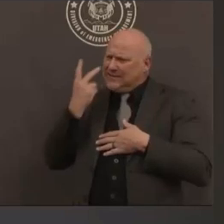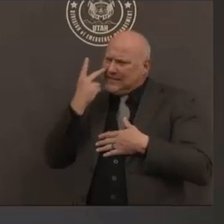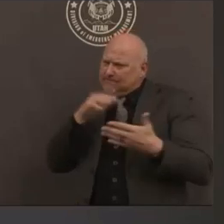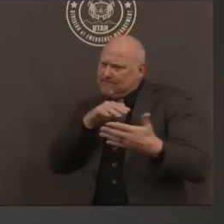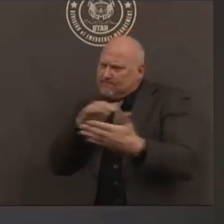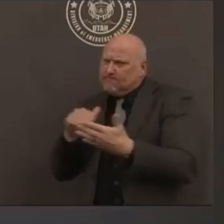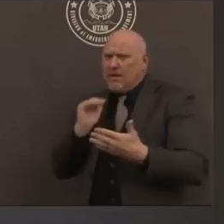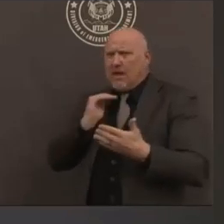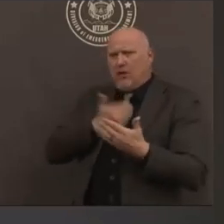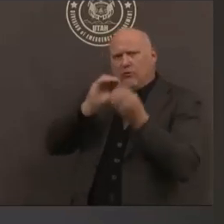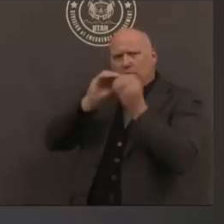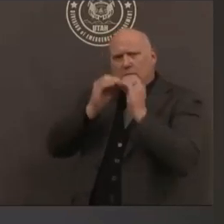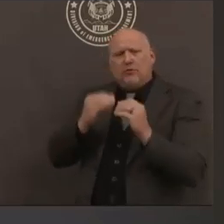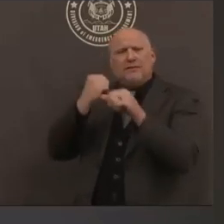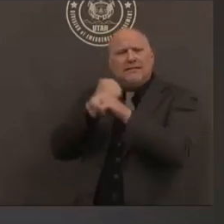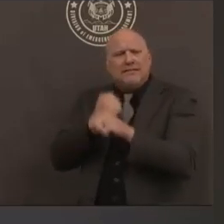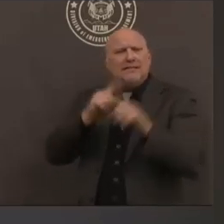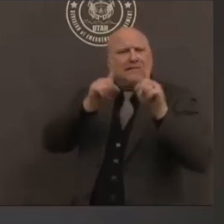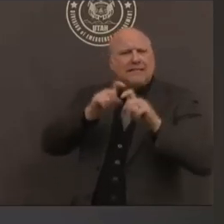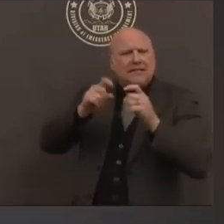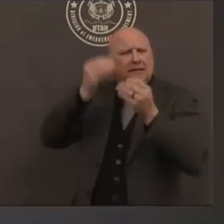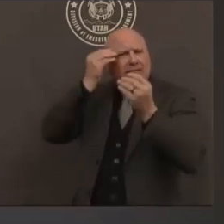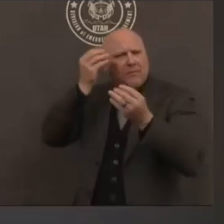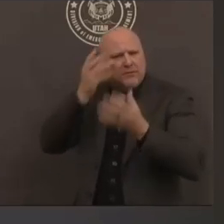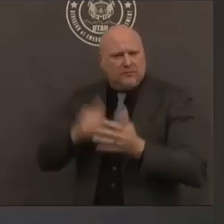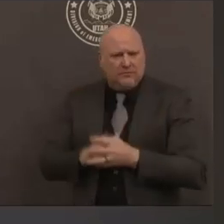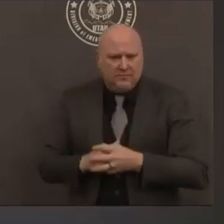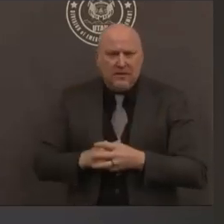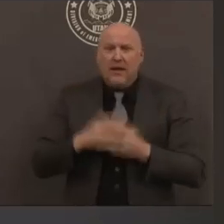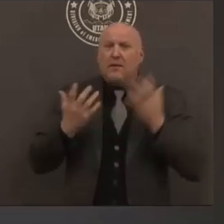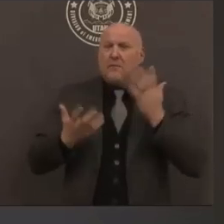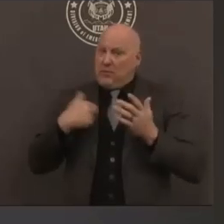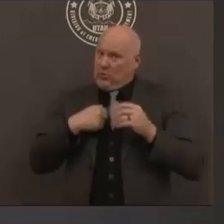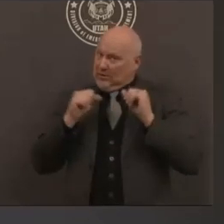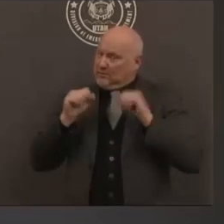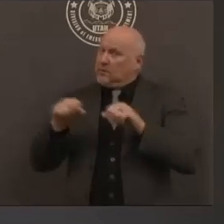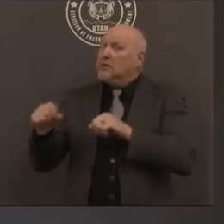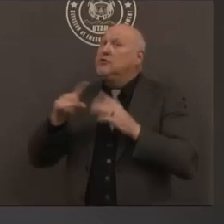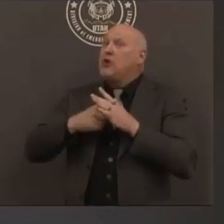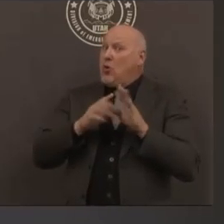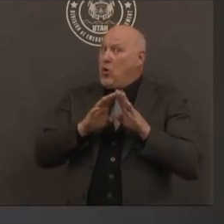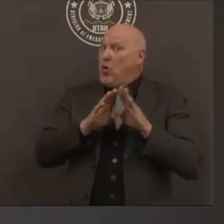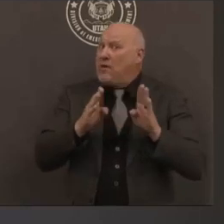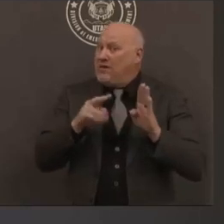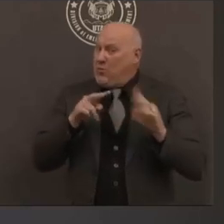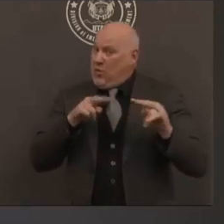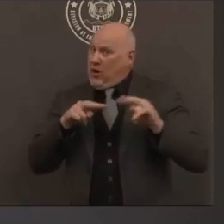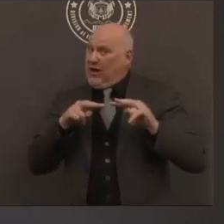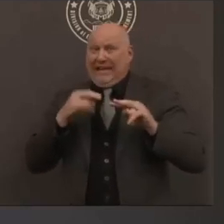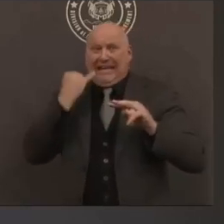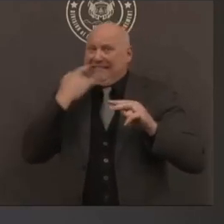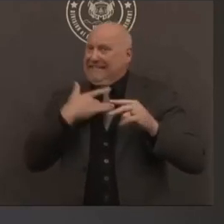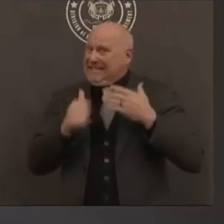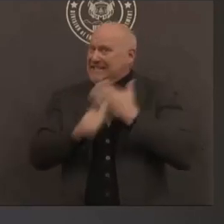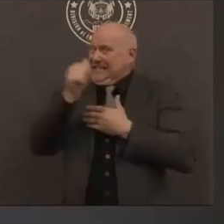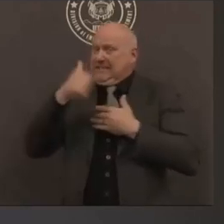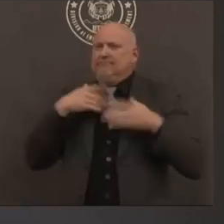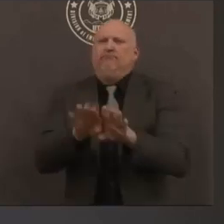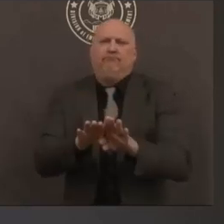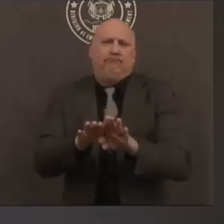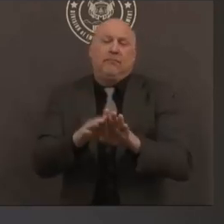back or if we can loosen up even further we can do that um so we are making a utah-specific plan and that should be announced in the coming days